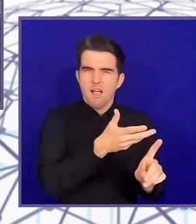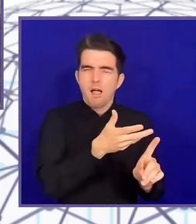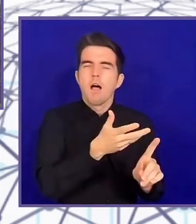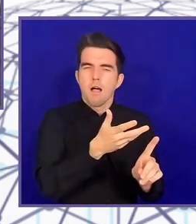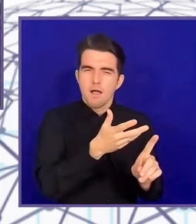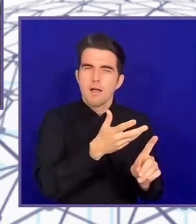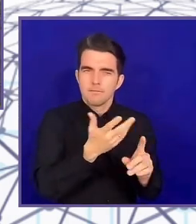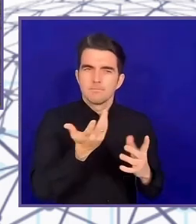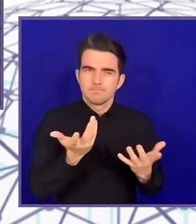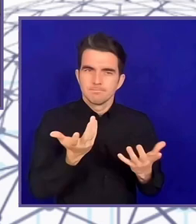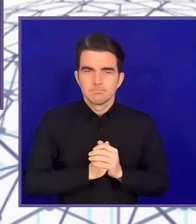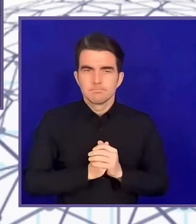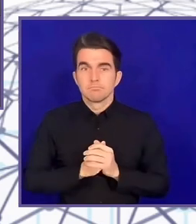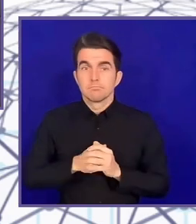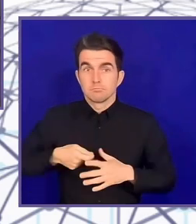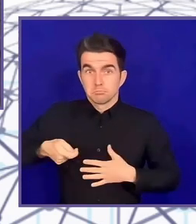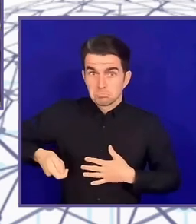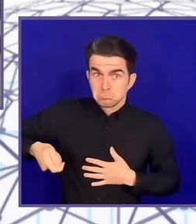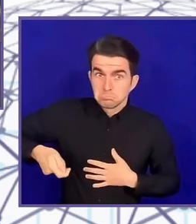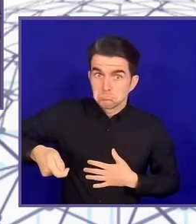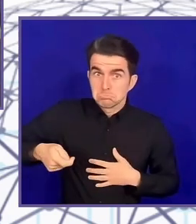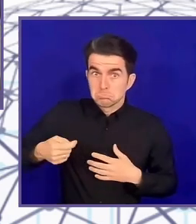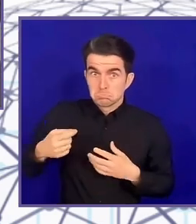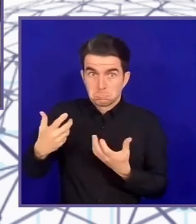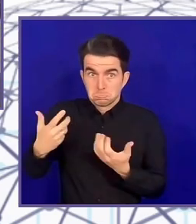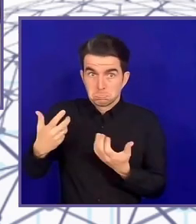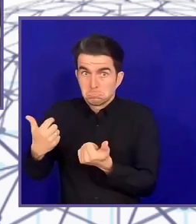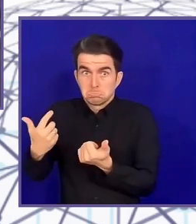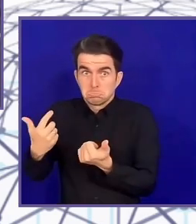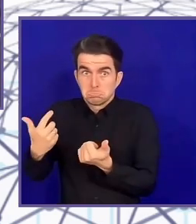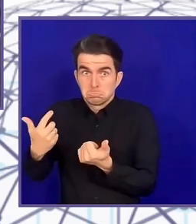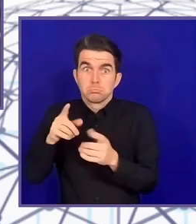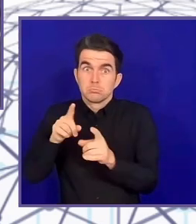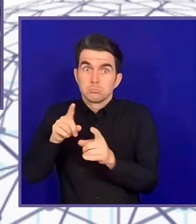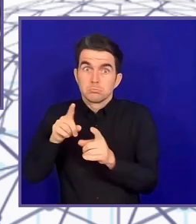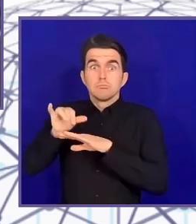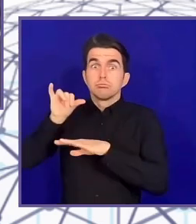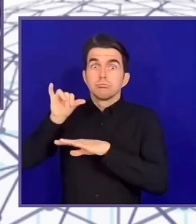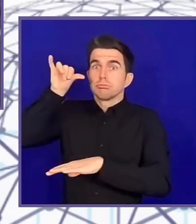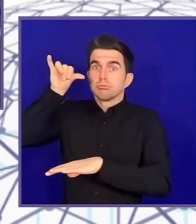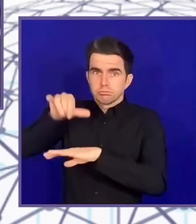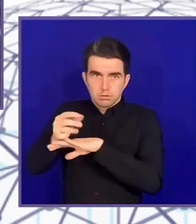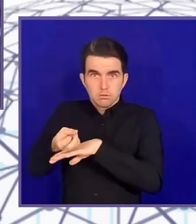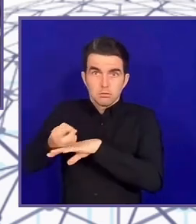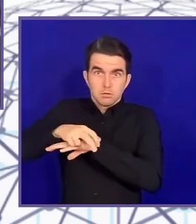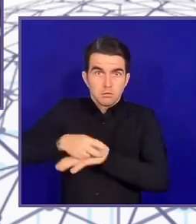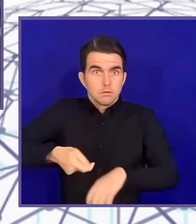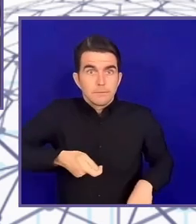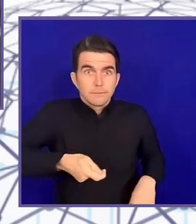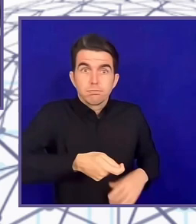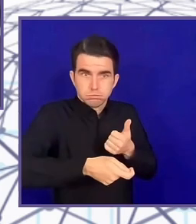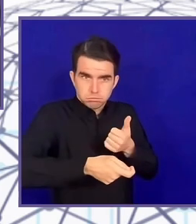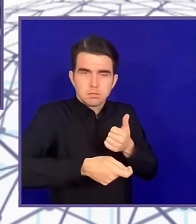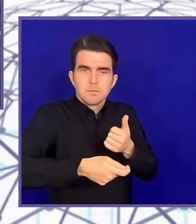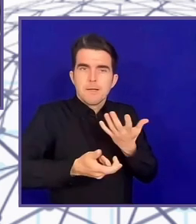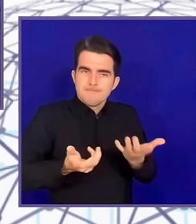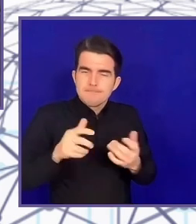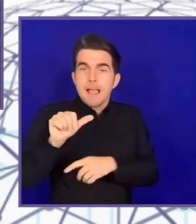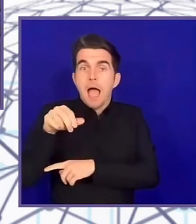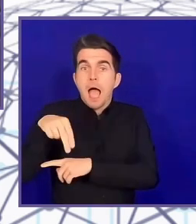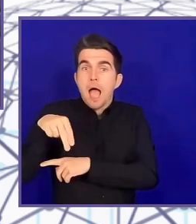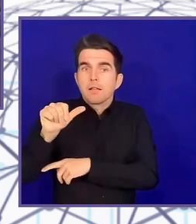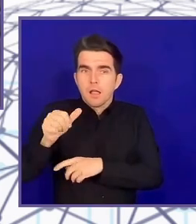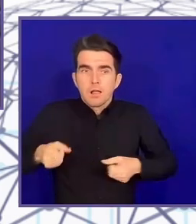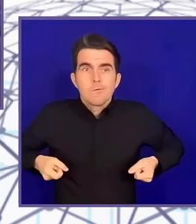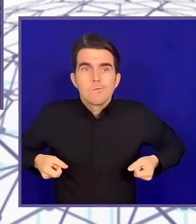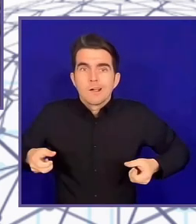in Kibera, for example. We'd probably get a little bit stuck somewhere along the way. Now, there has been historically